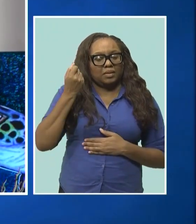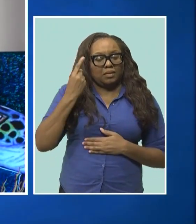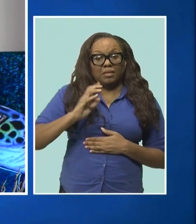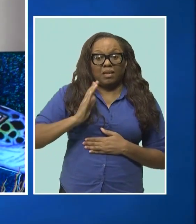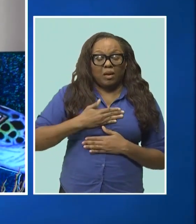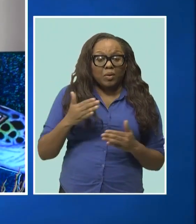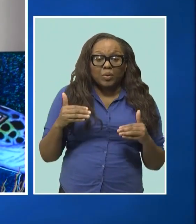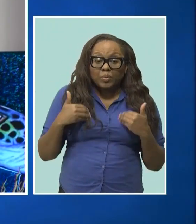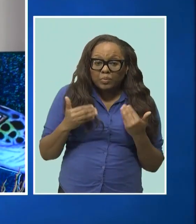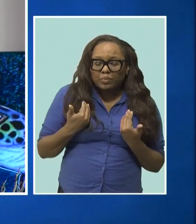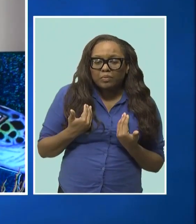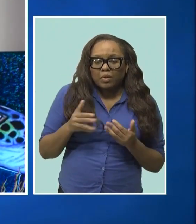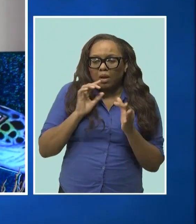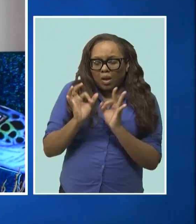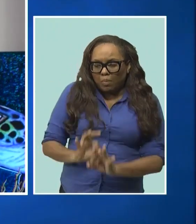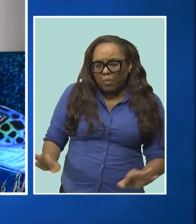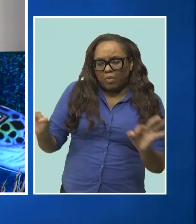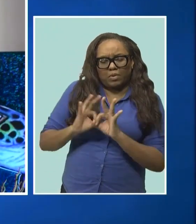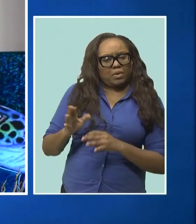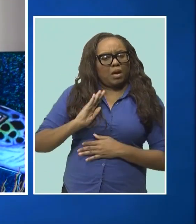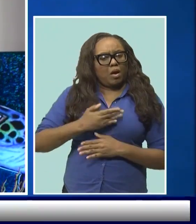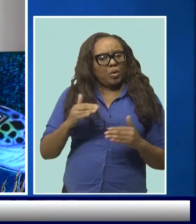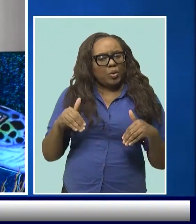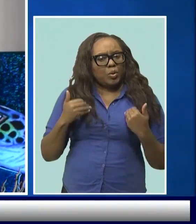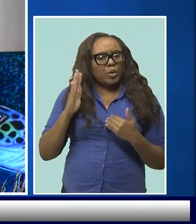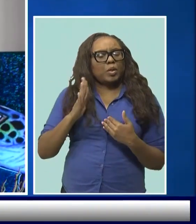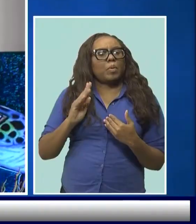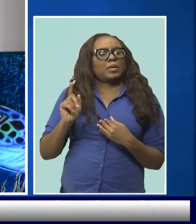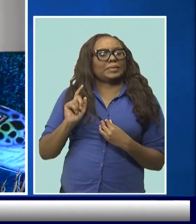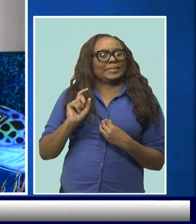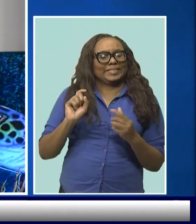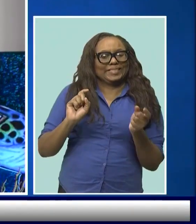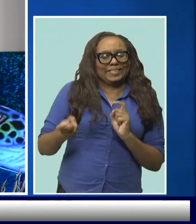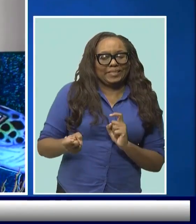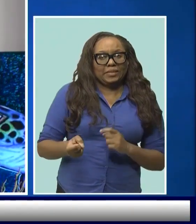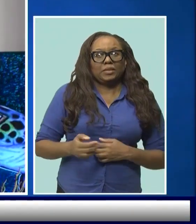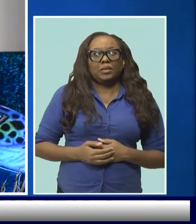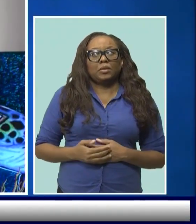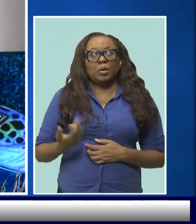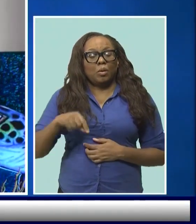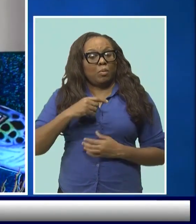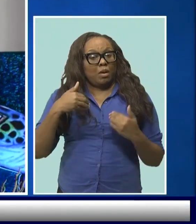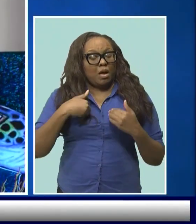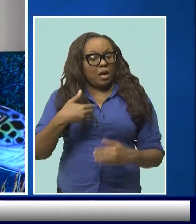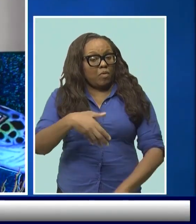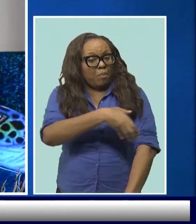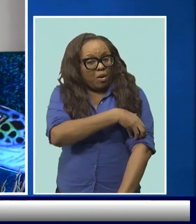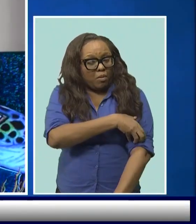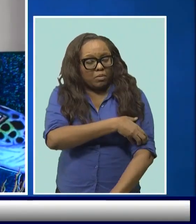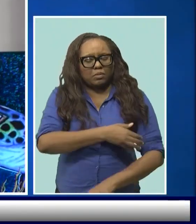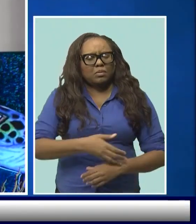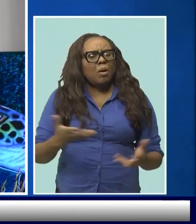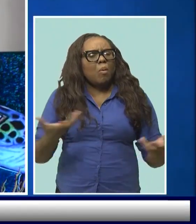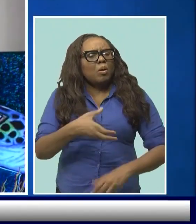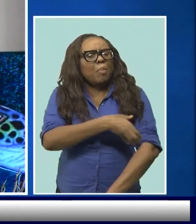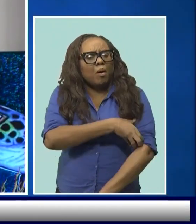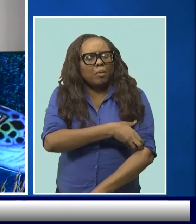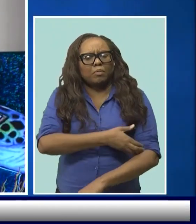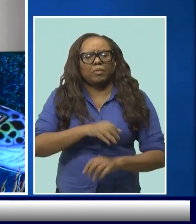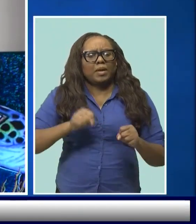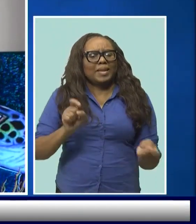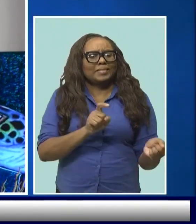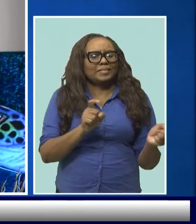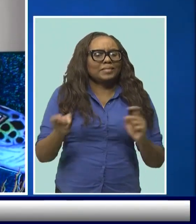are the driving force of change. And we hold a unique power, a power to reshape the trajectory of our planet